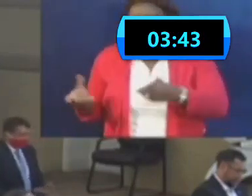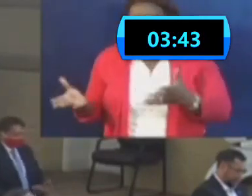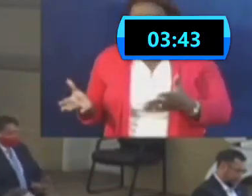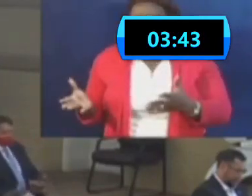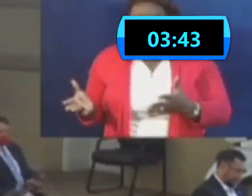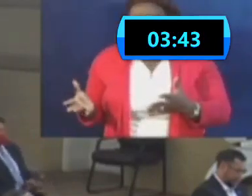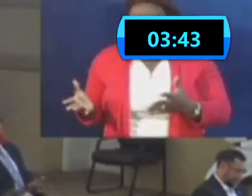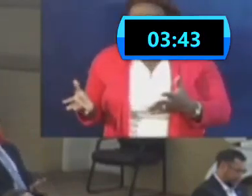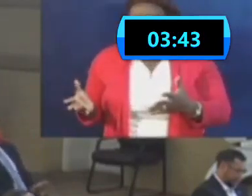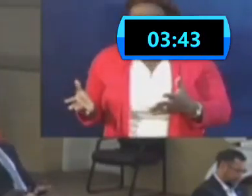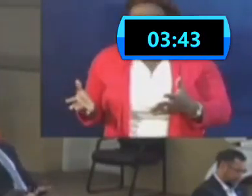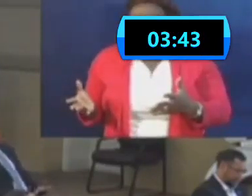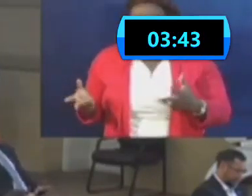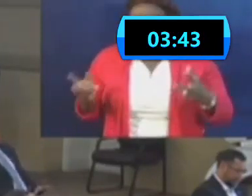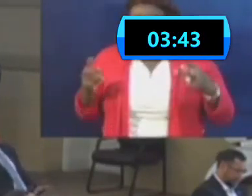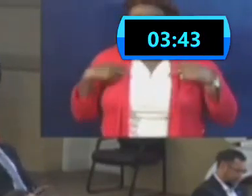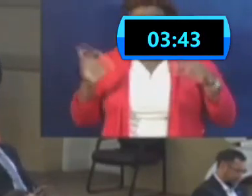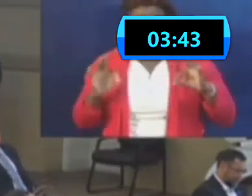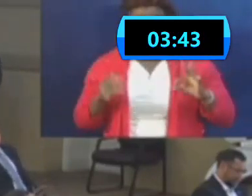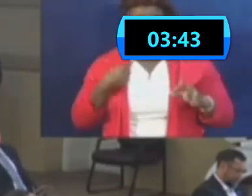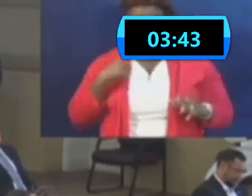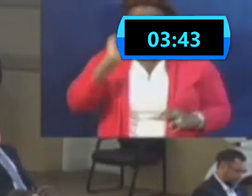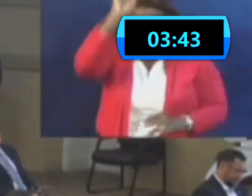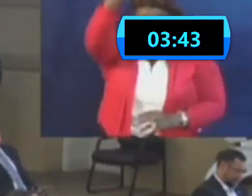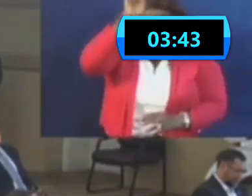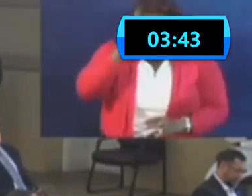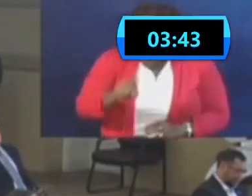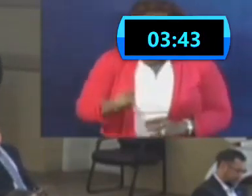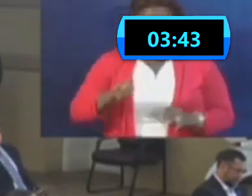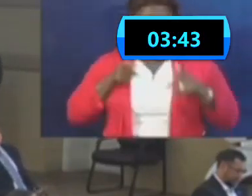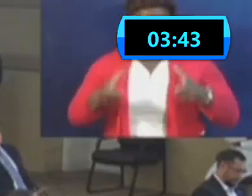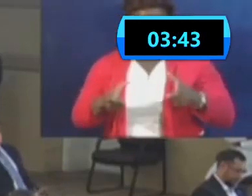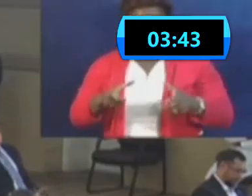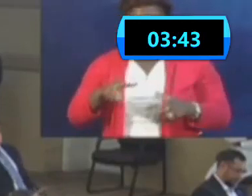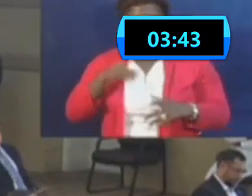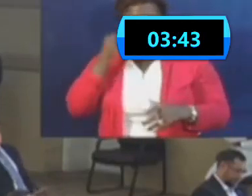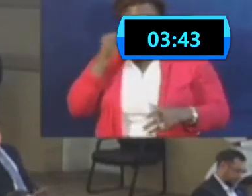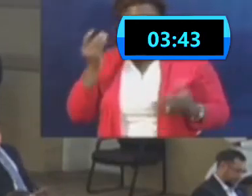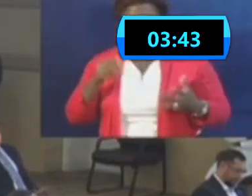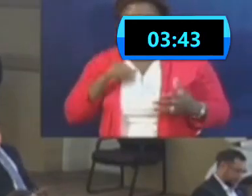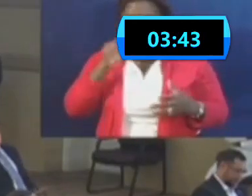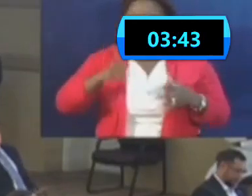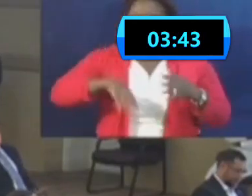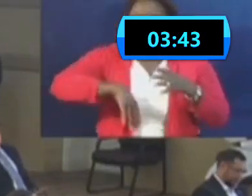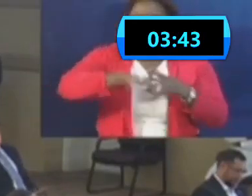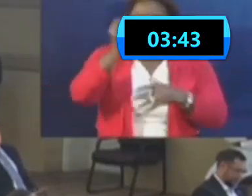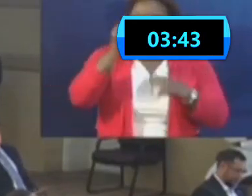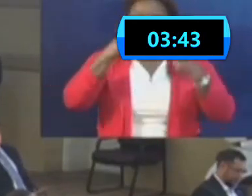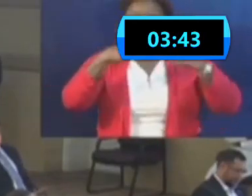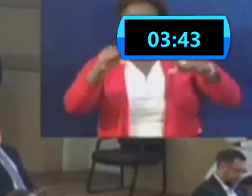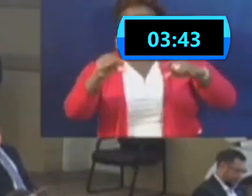there is nothing that compels you to stay there, not to go out to whatever.